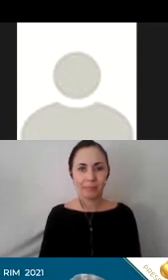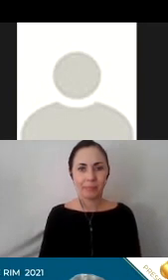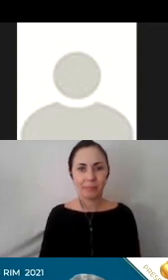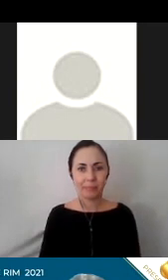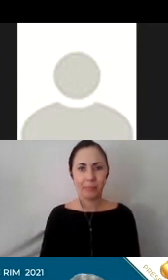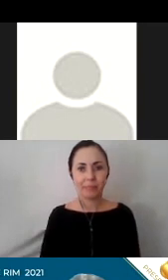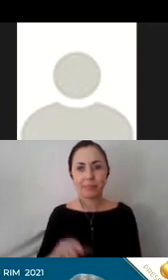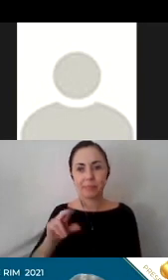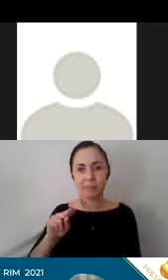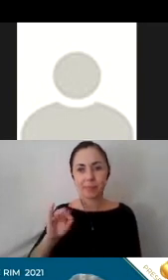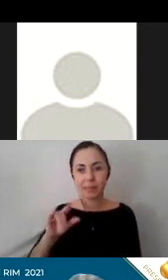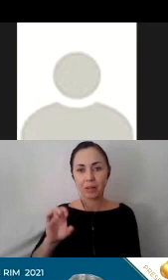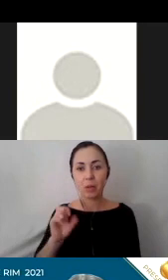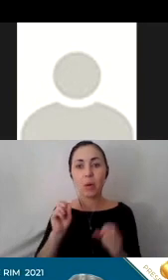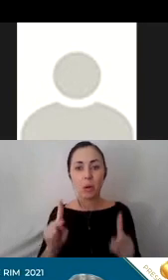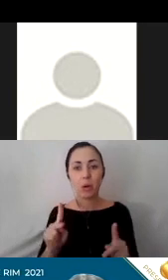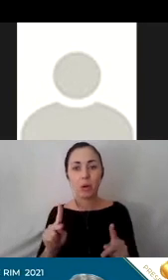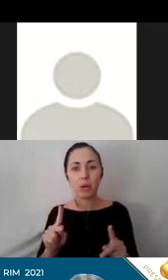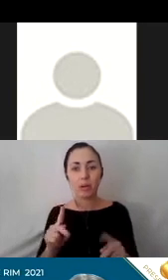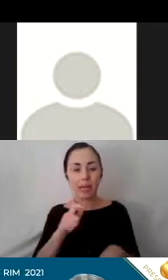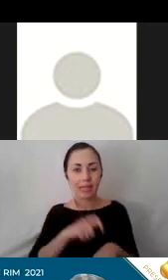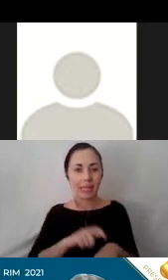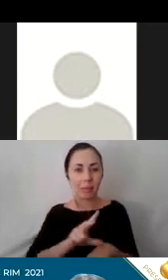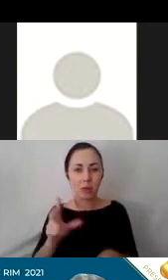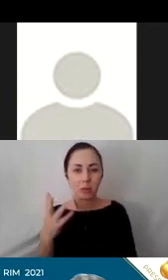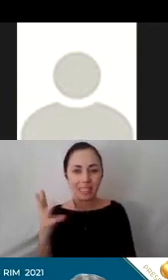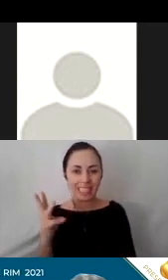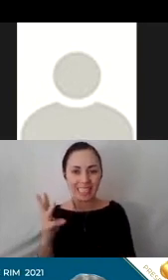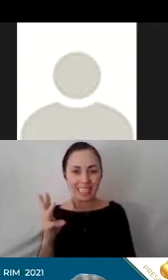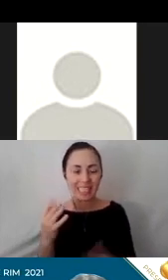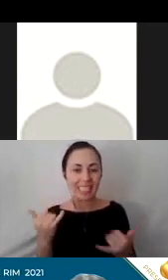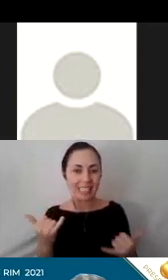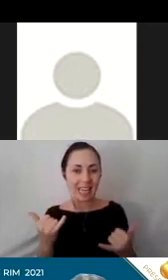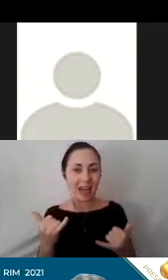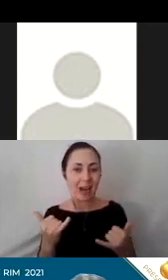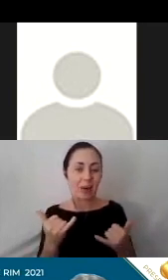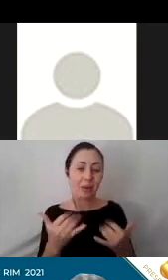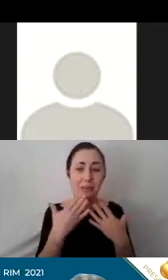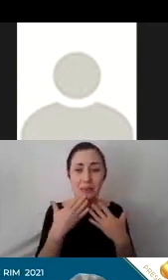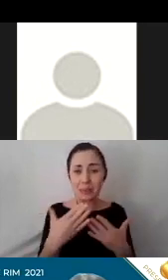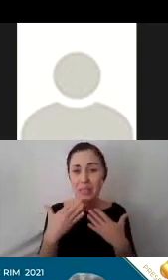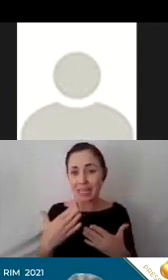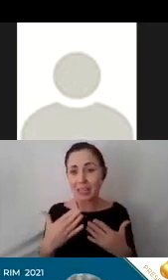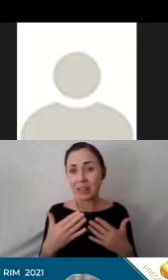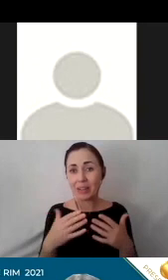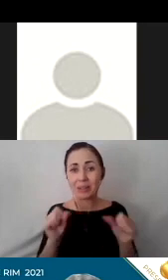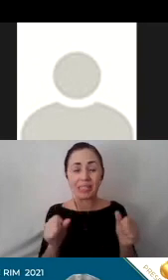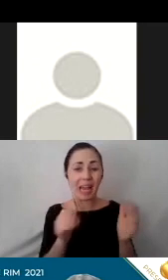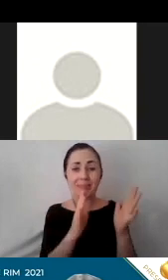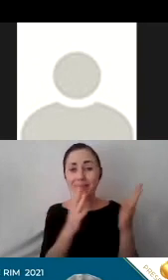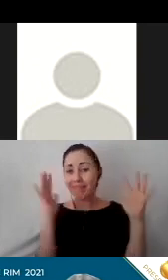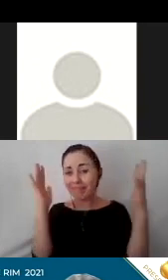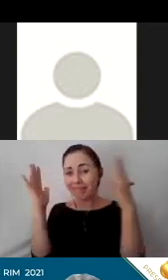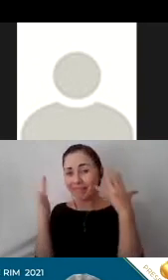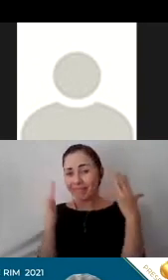Okay, it's 1516 I would like to thank and I think we could do like a round of applause